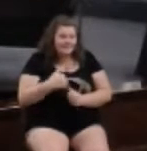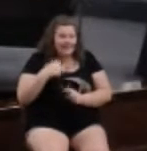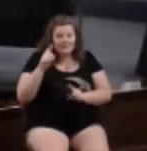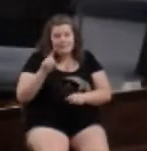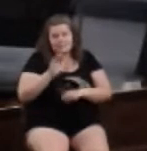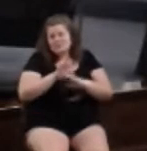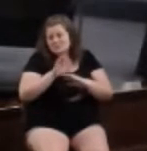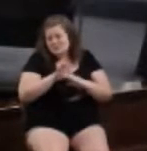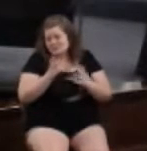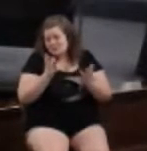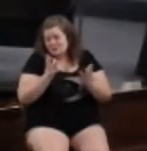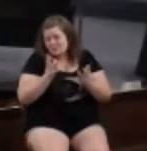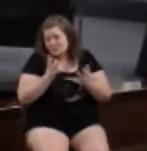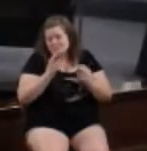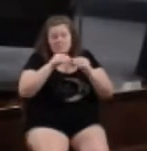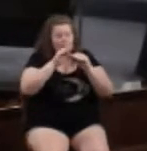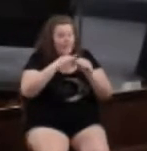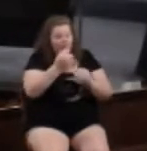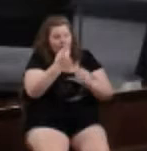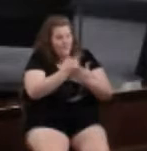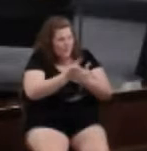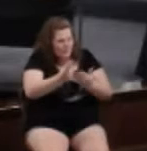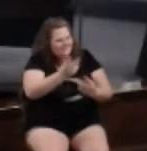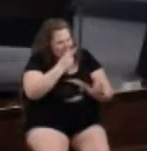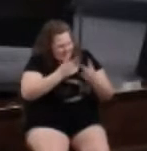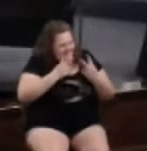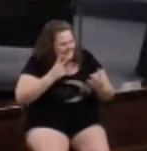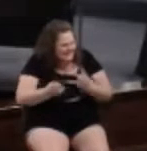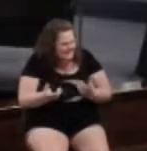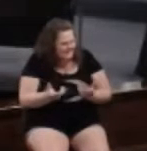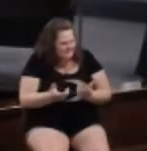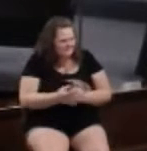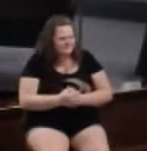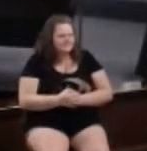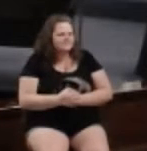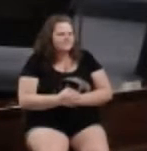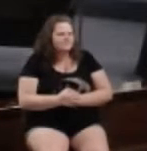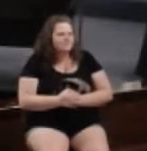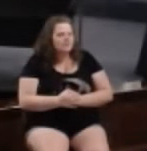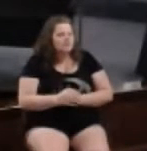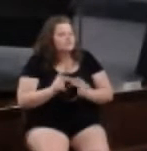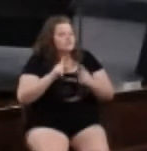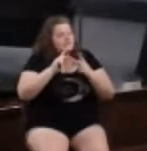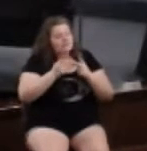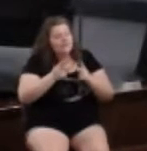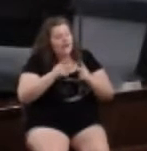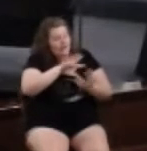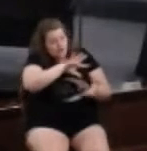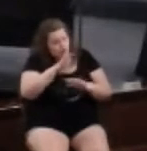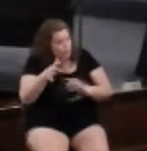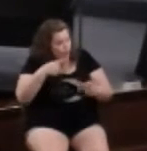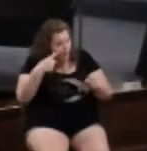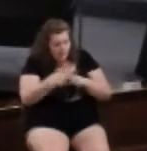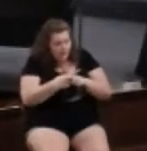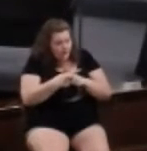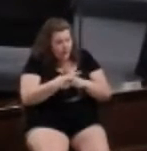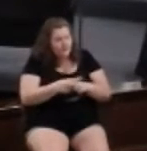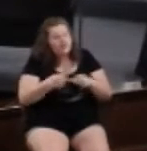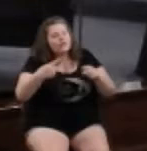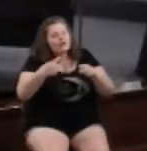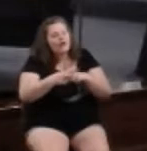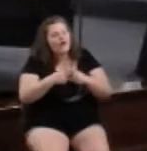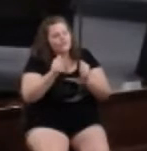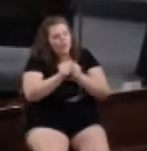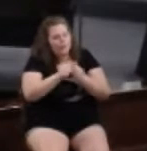maybe a couple of weeks. You've seen it. The second storm of conflict is the conflict